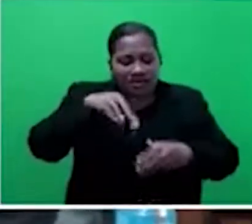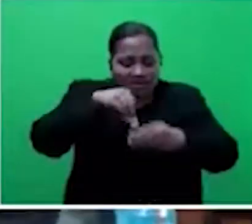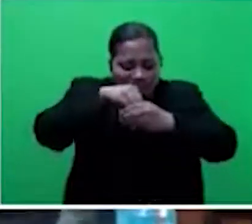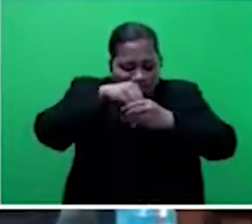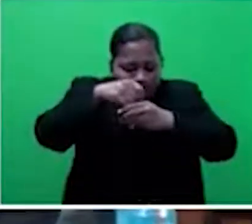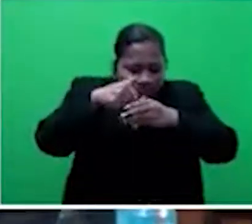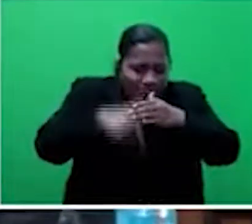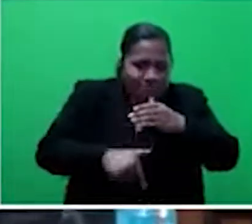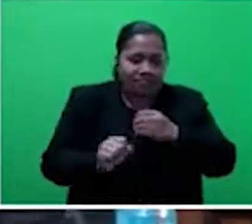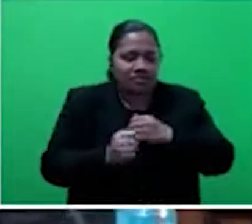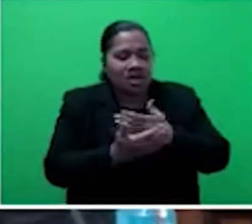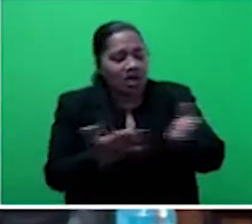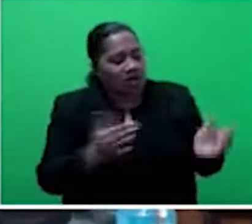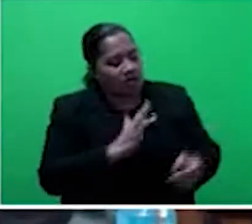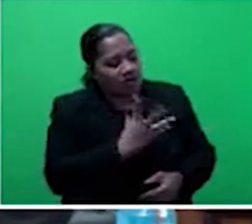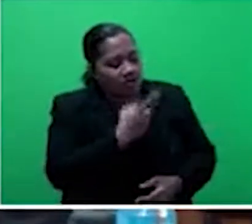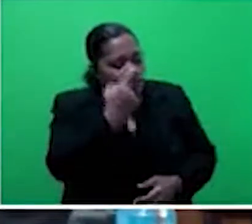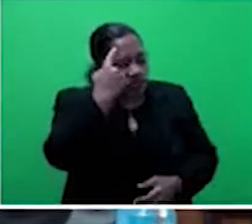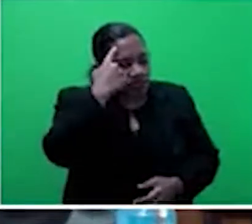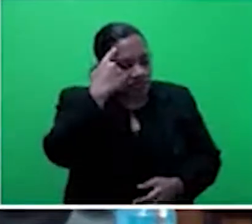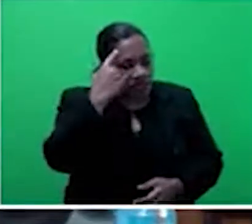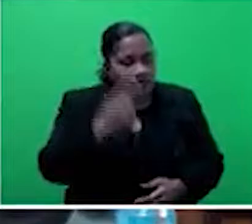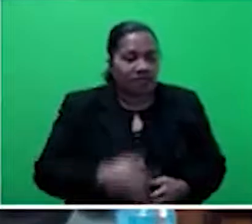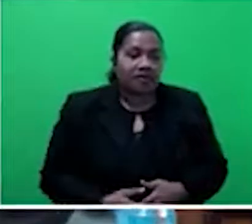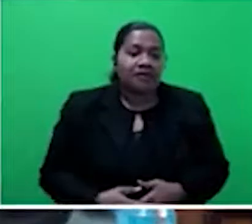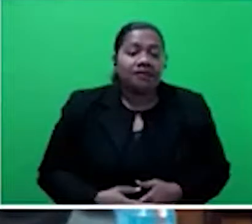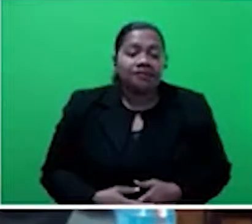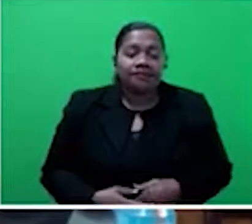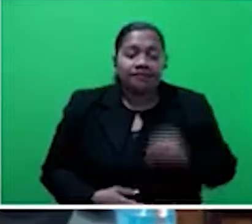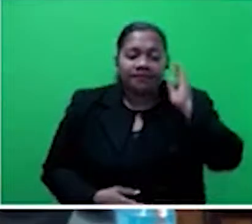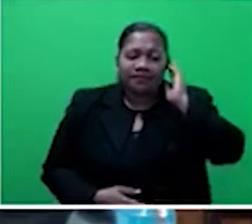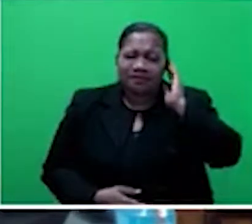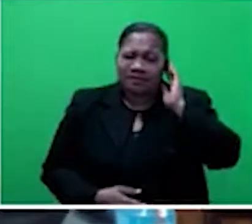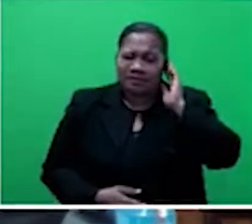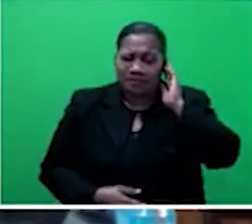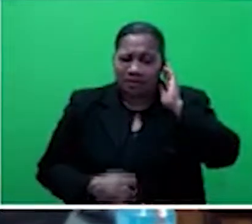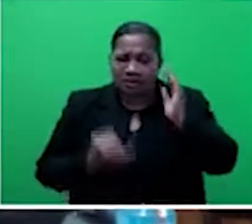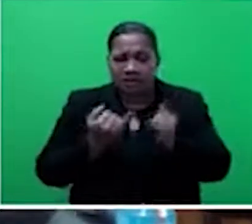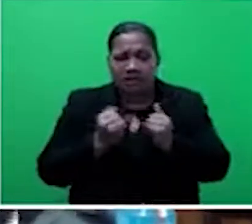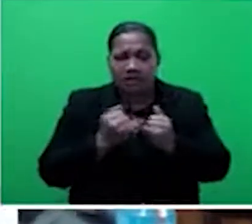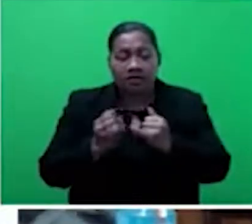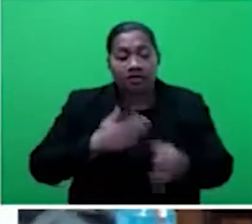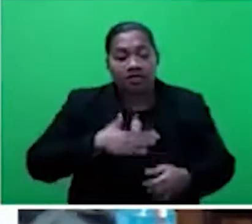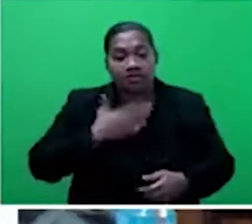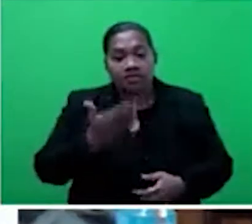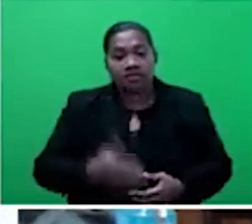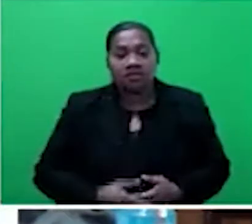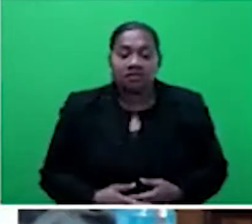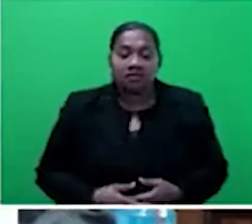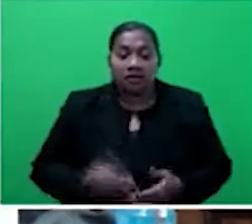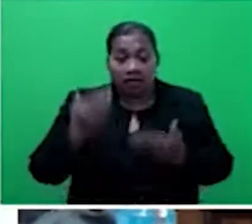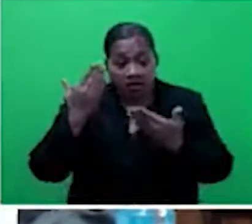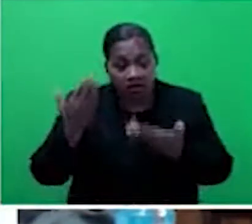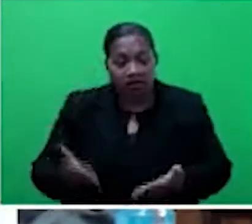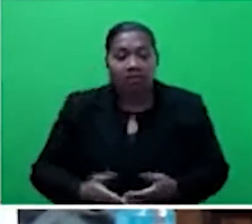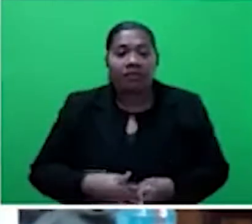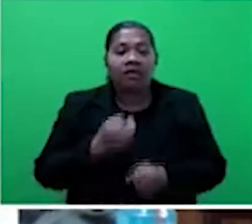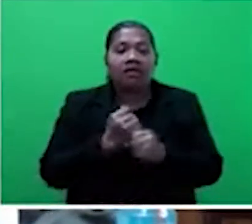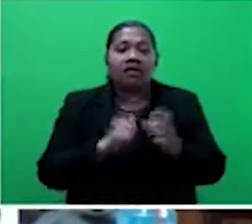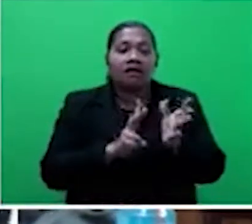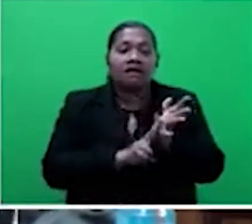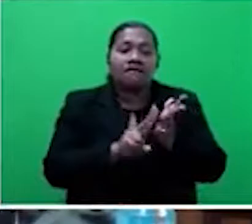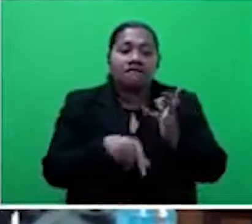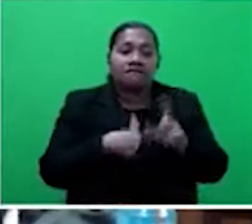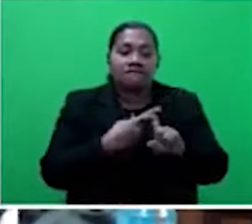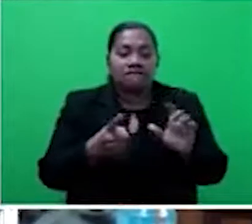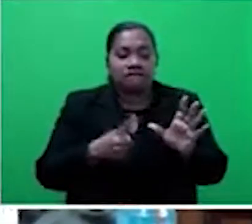Mr. Speaker, sir, it was very interesting that Honourable Gavoka, for the first time in the past eight years,